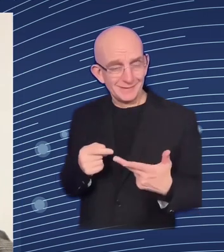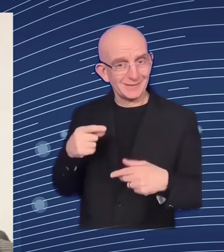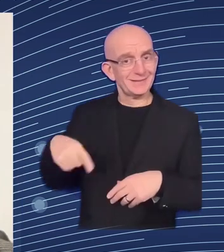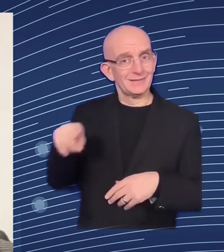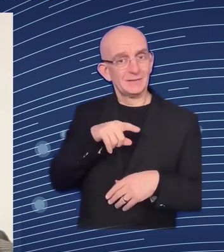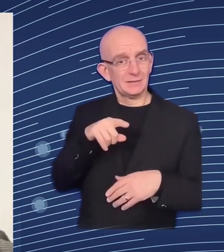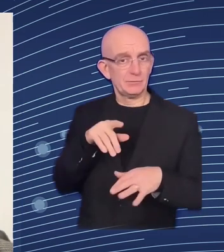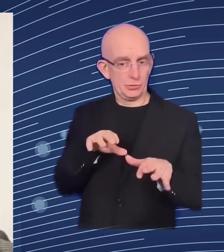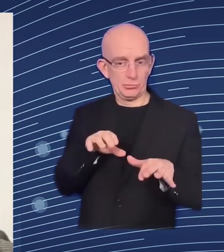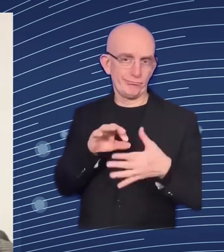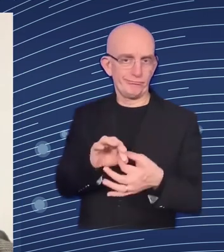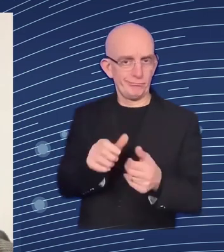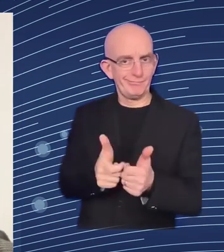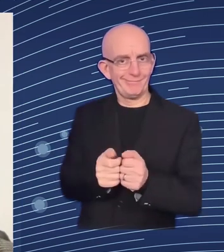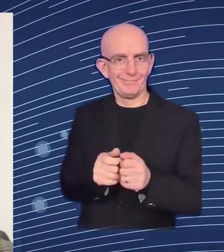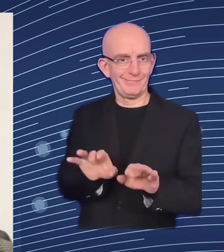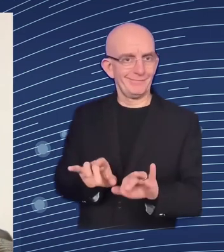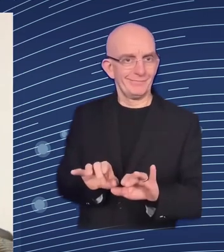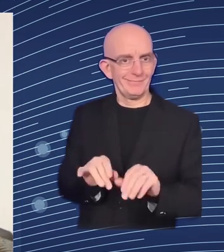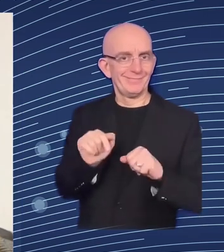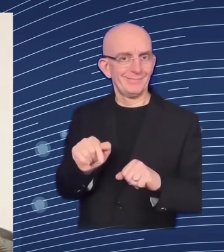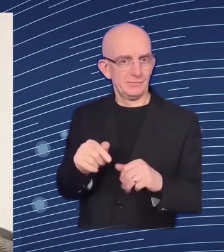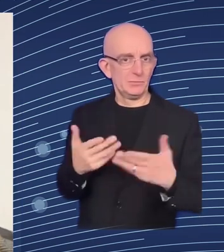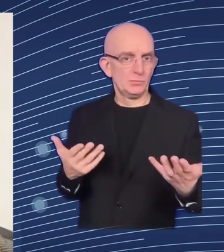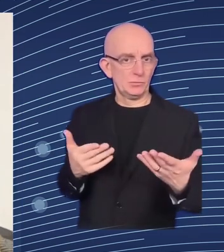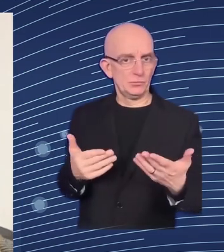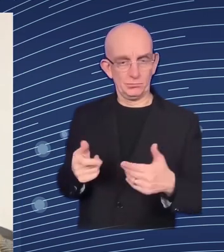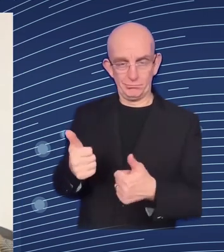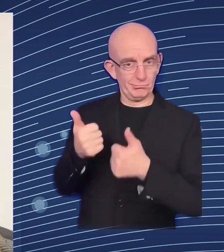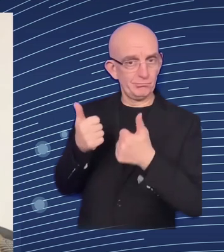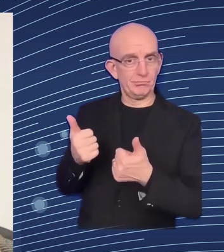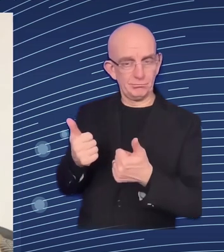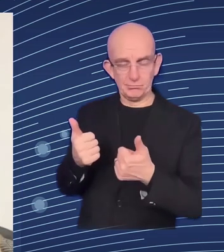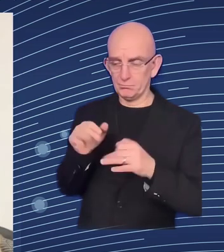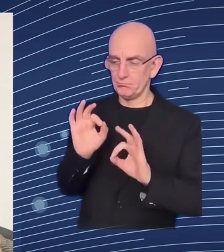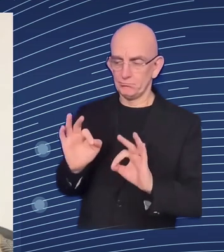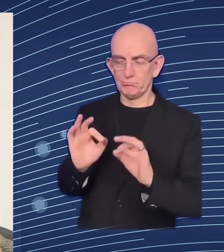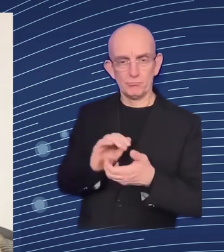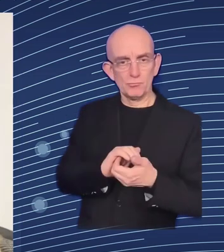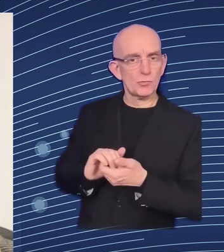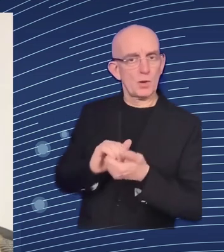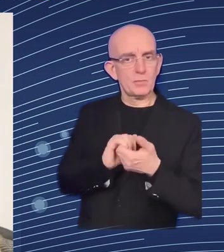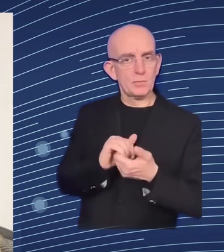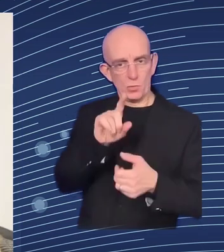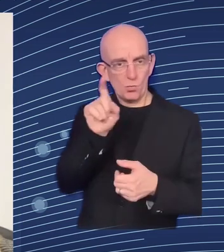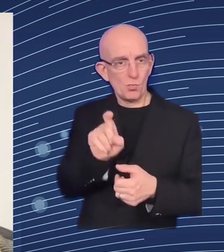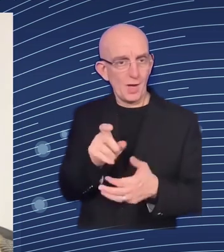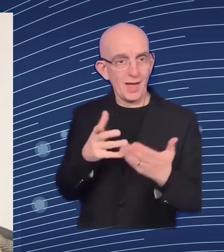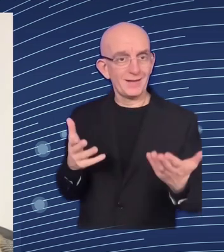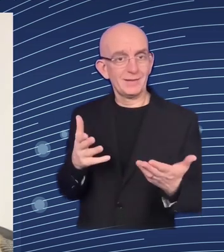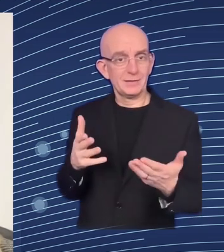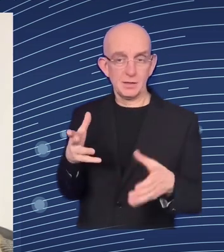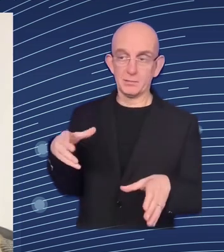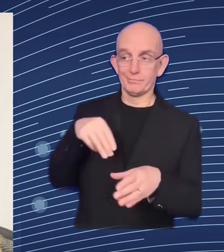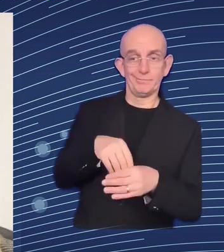giving things to ukraine but we we we get also a lot from the ukrainians precisely on on digital and i must